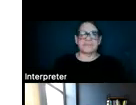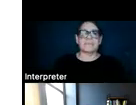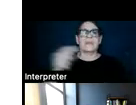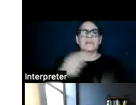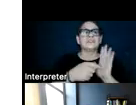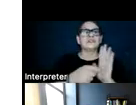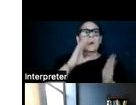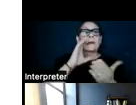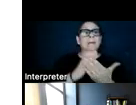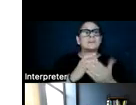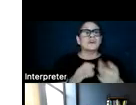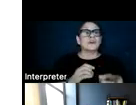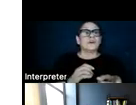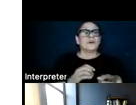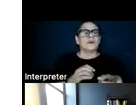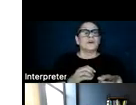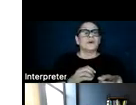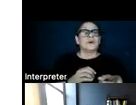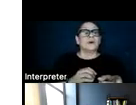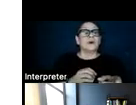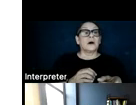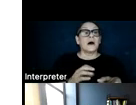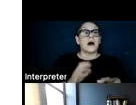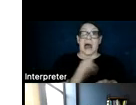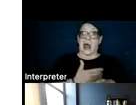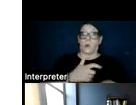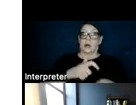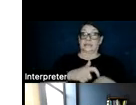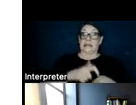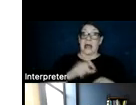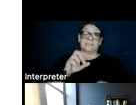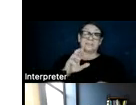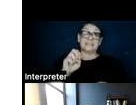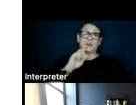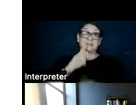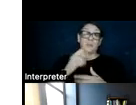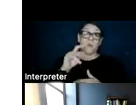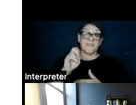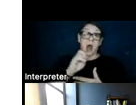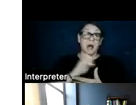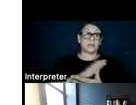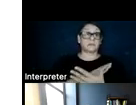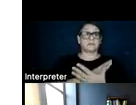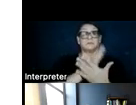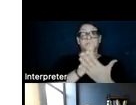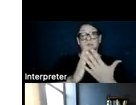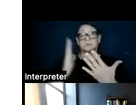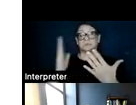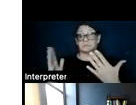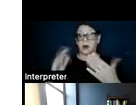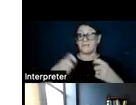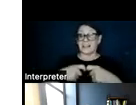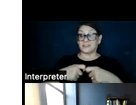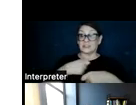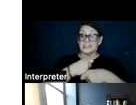figure that are time series profiles of electricity generation from